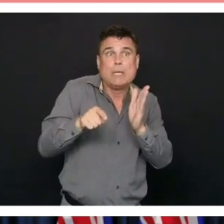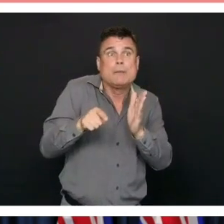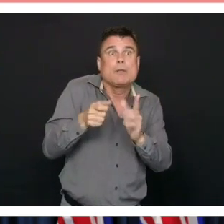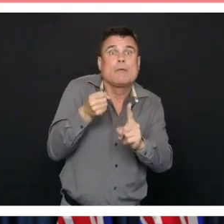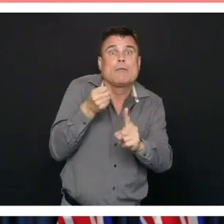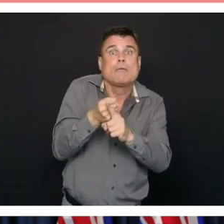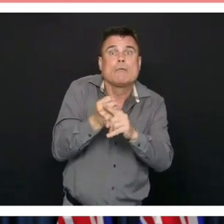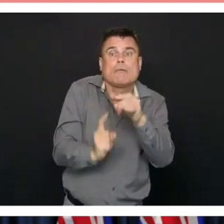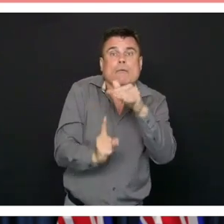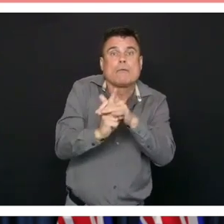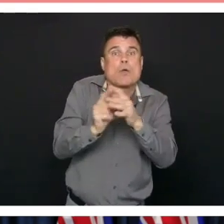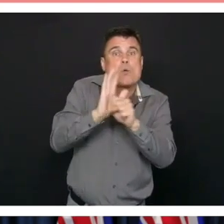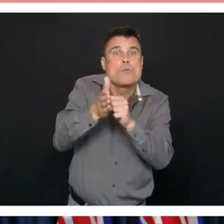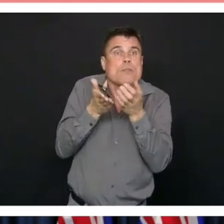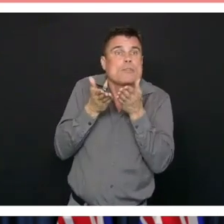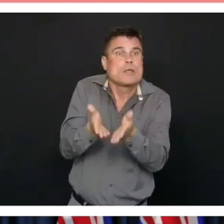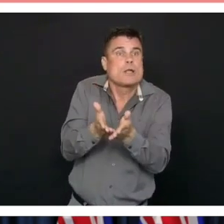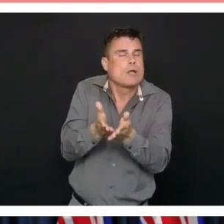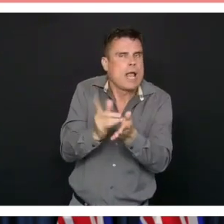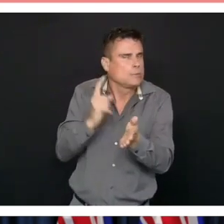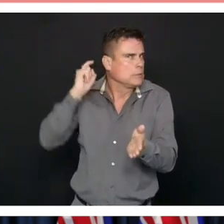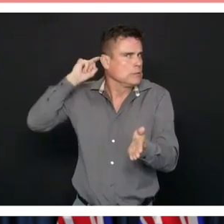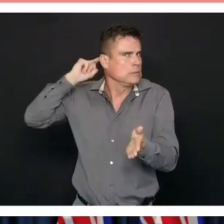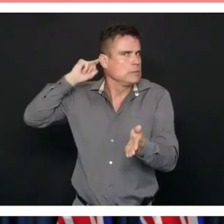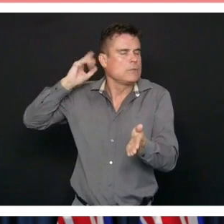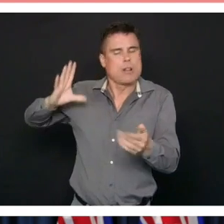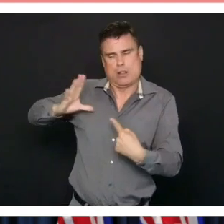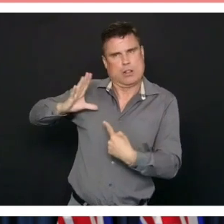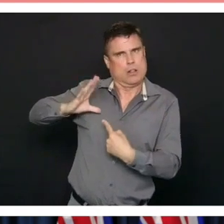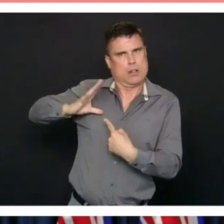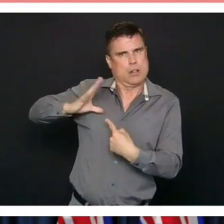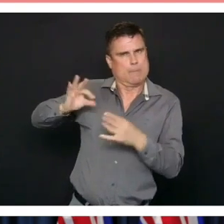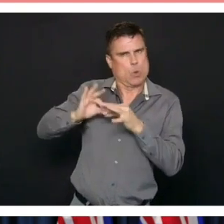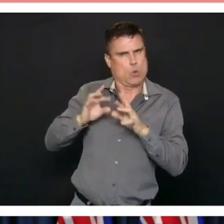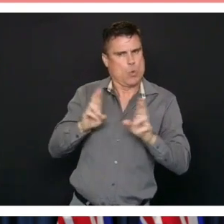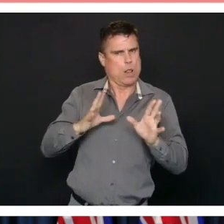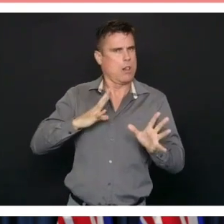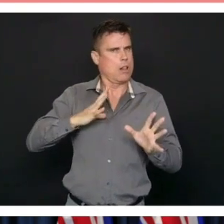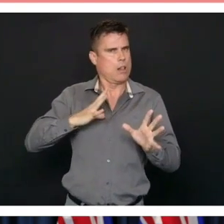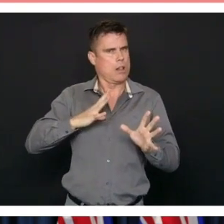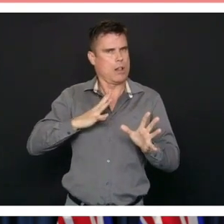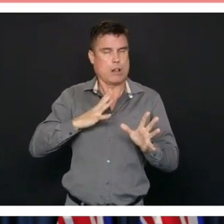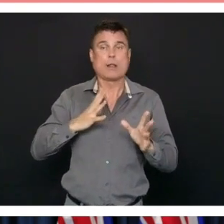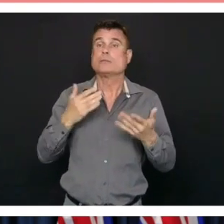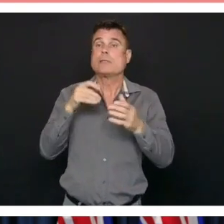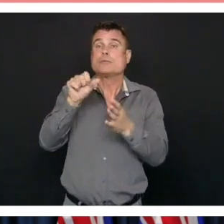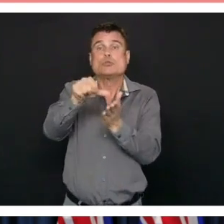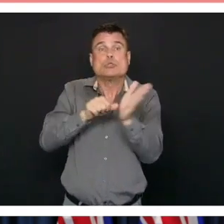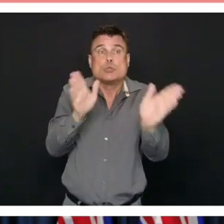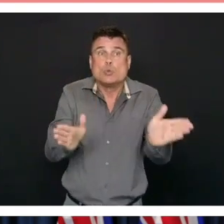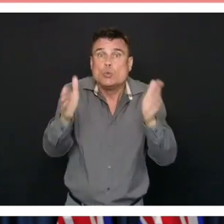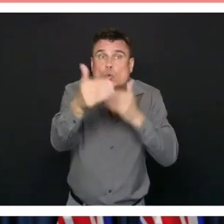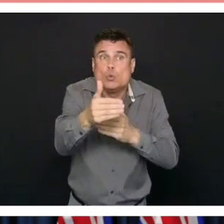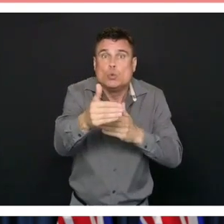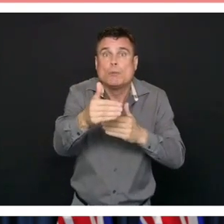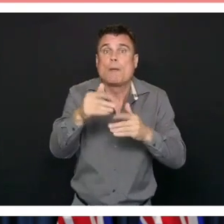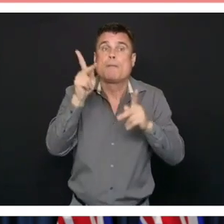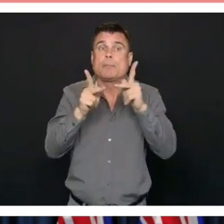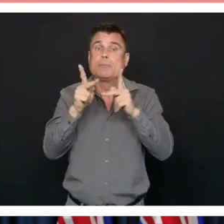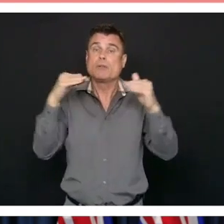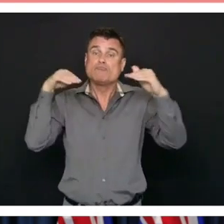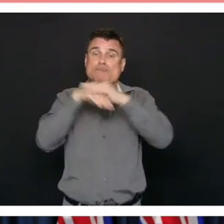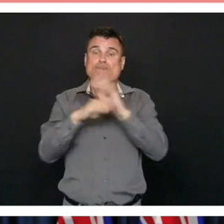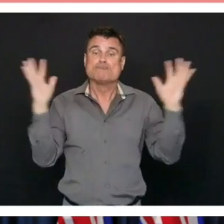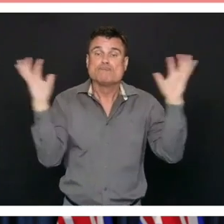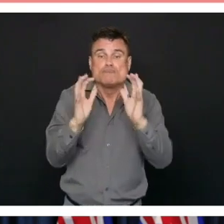protections such as decreasing the number of people in a room when we're doing procedures like intubation, putting the breathing